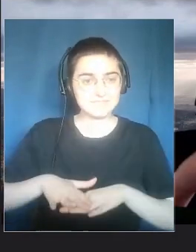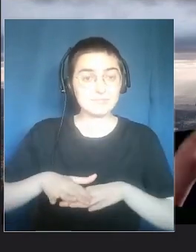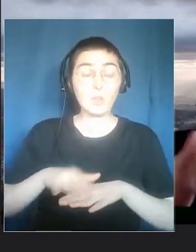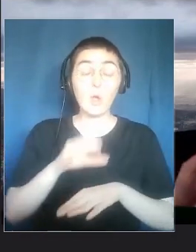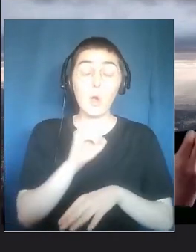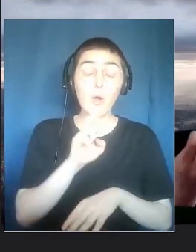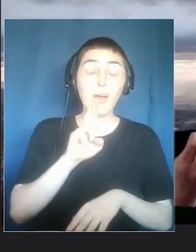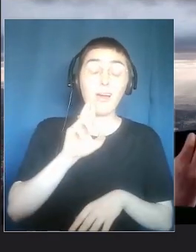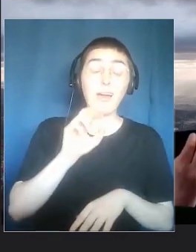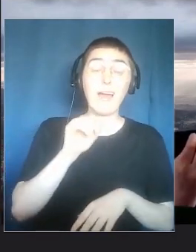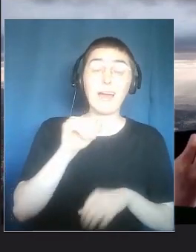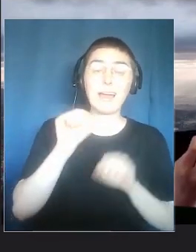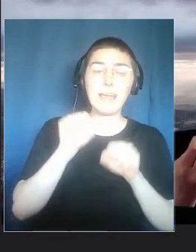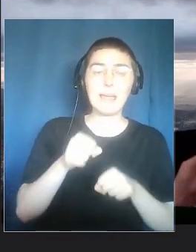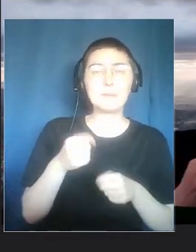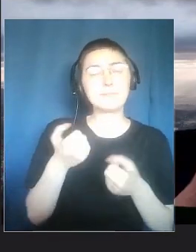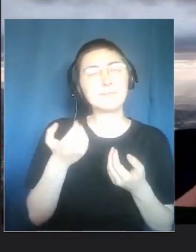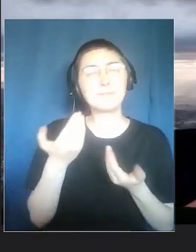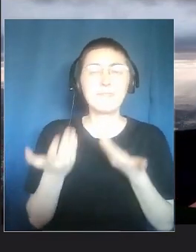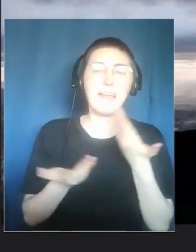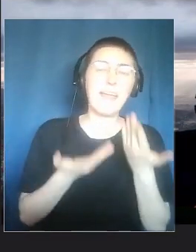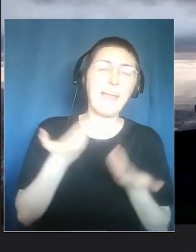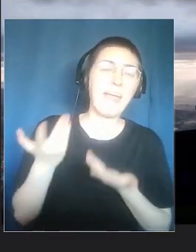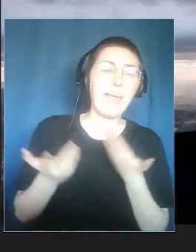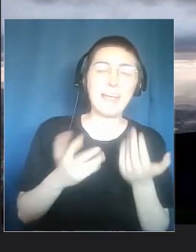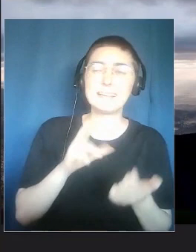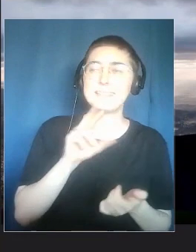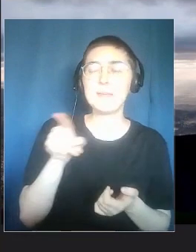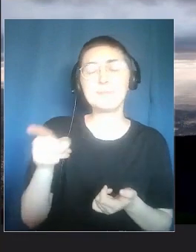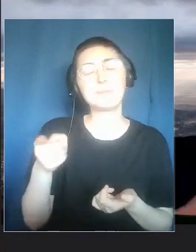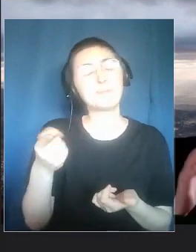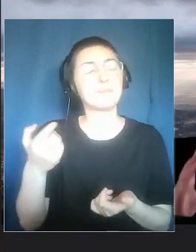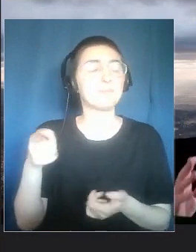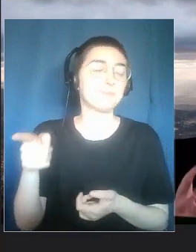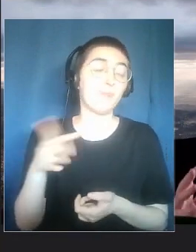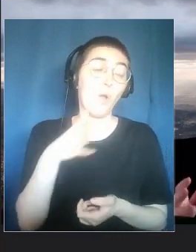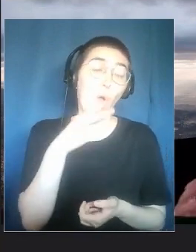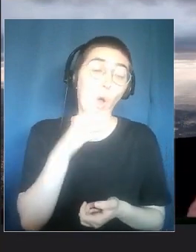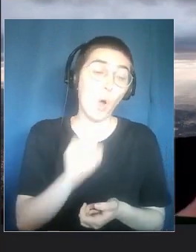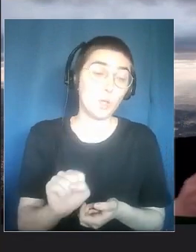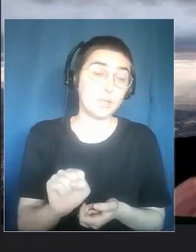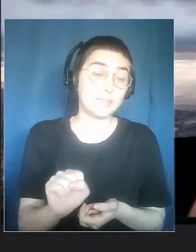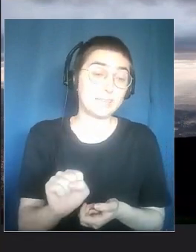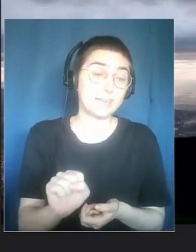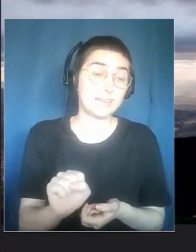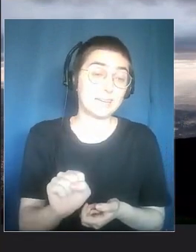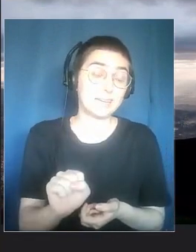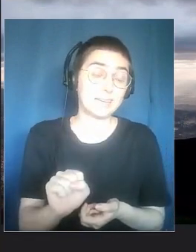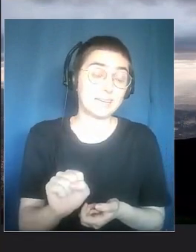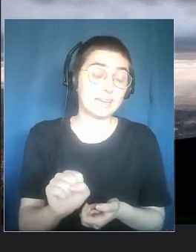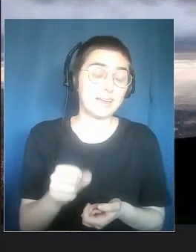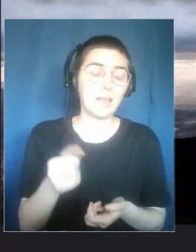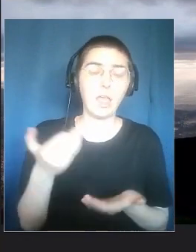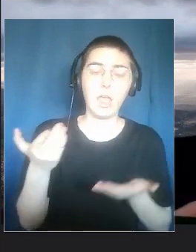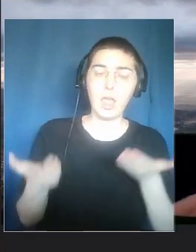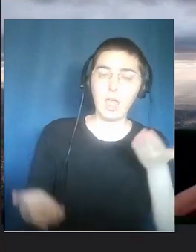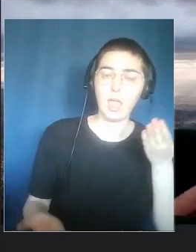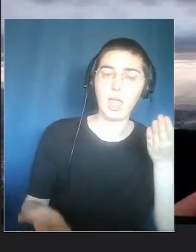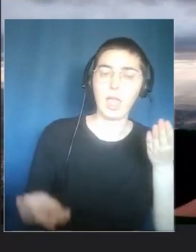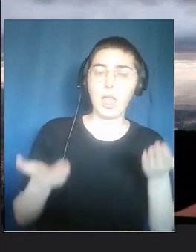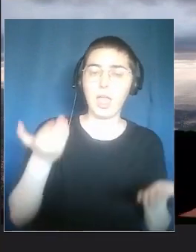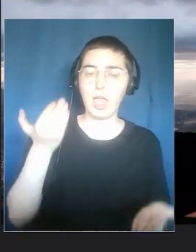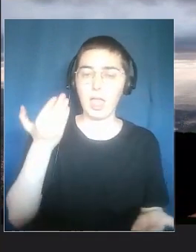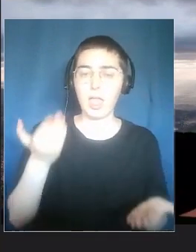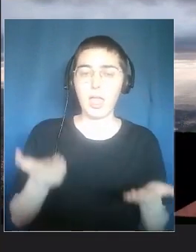Or, with a joke, we might say he's old, he doesn't remember.